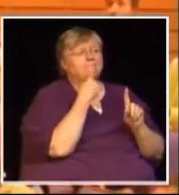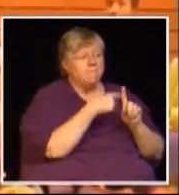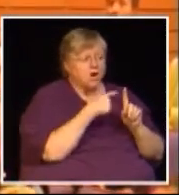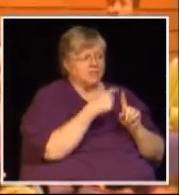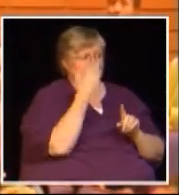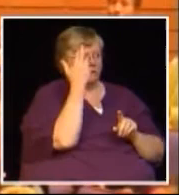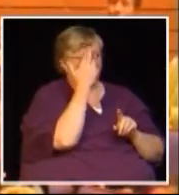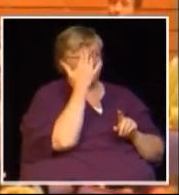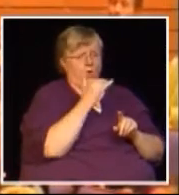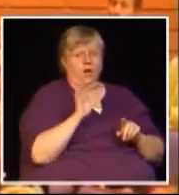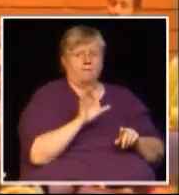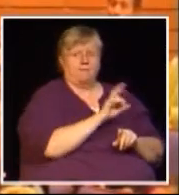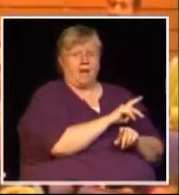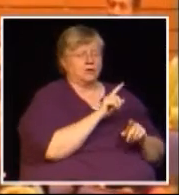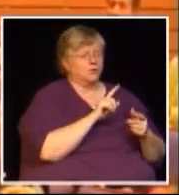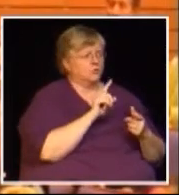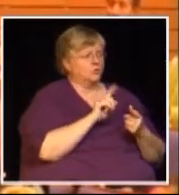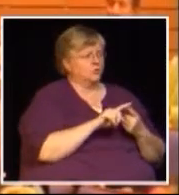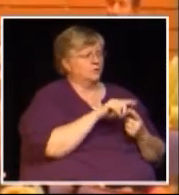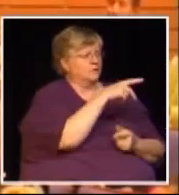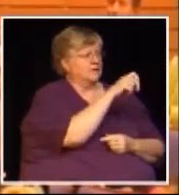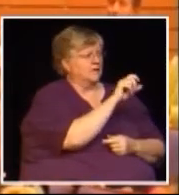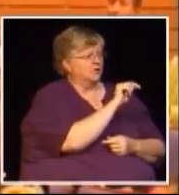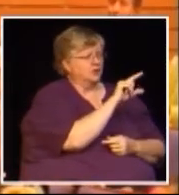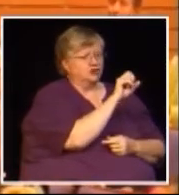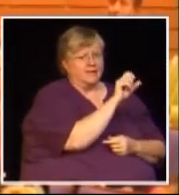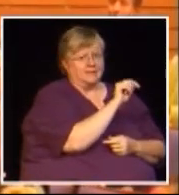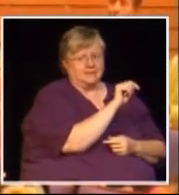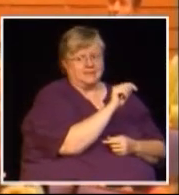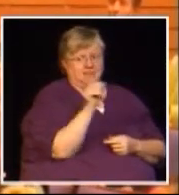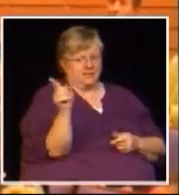this side could give me three positive reasons why I should